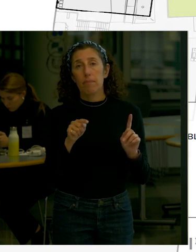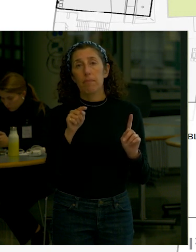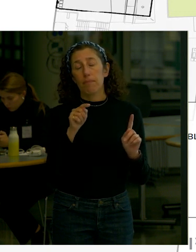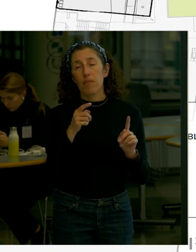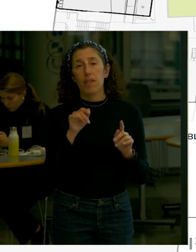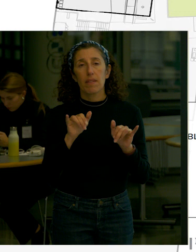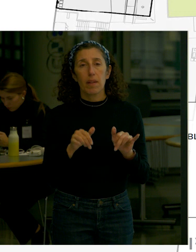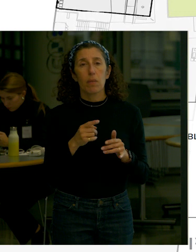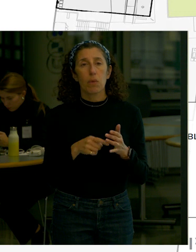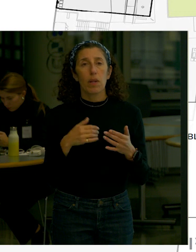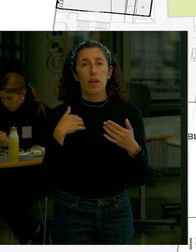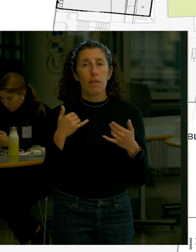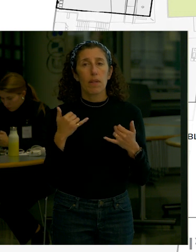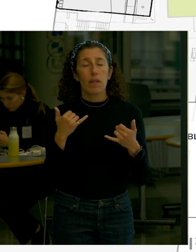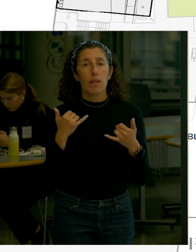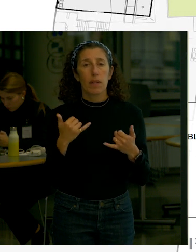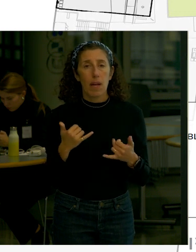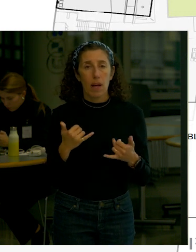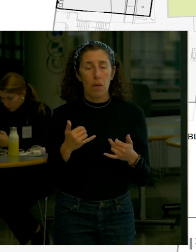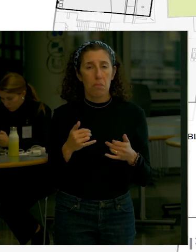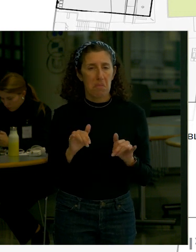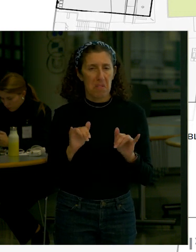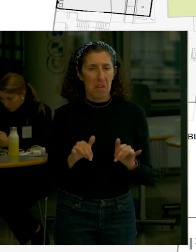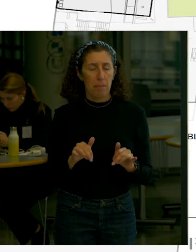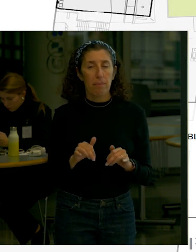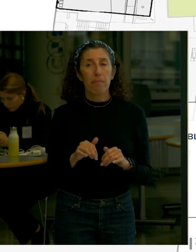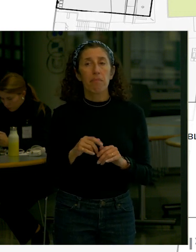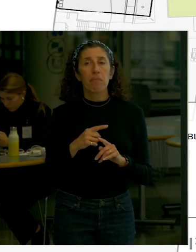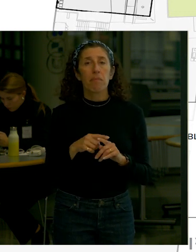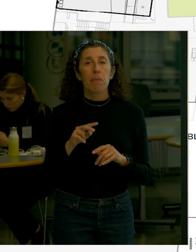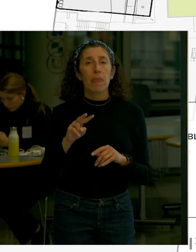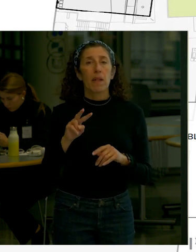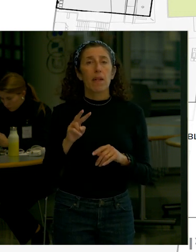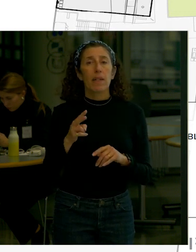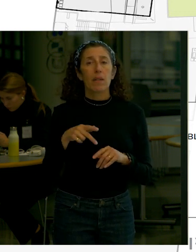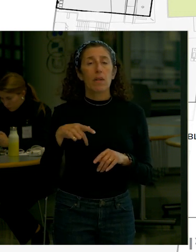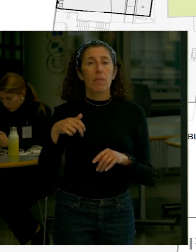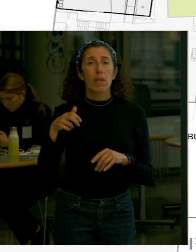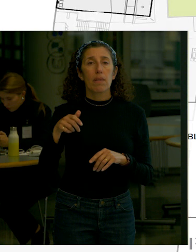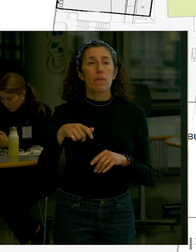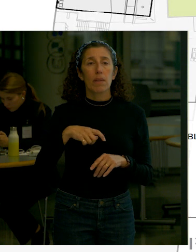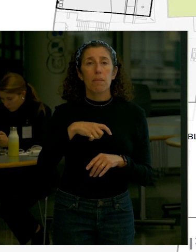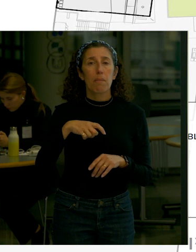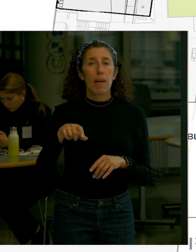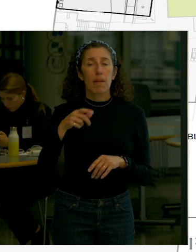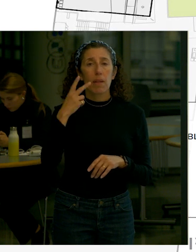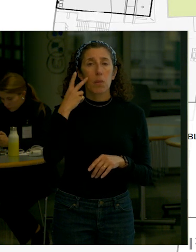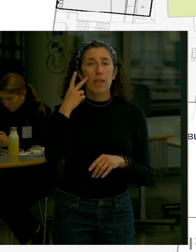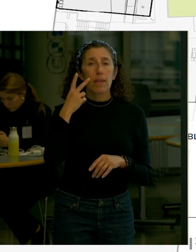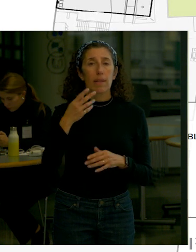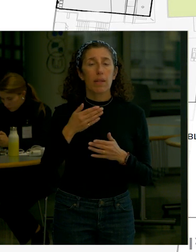what is there today Plus kind of that secondary pedestrian path That you can kind of see branching off here On the other side of the volleyball court